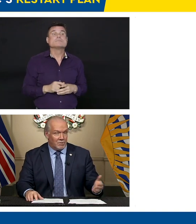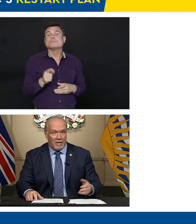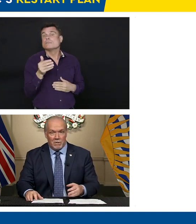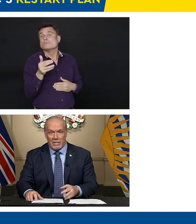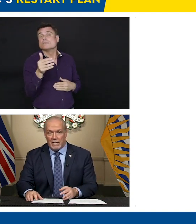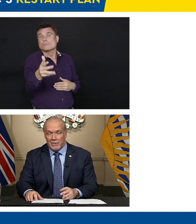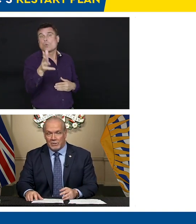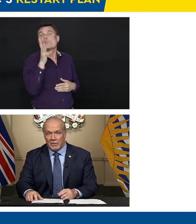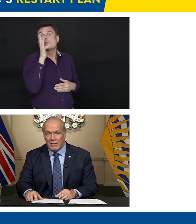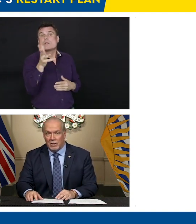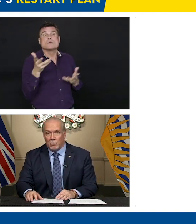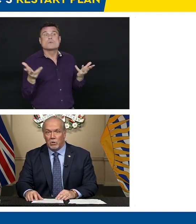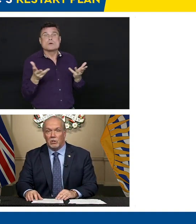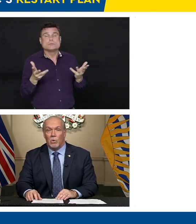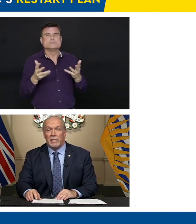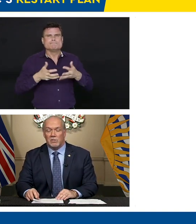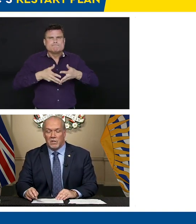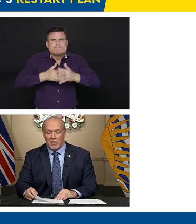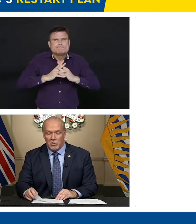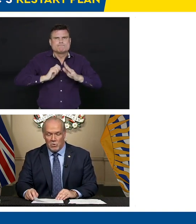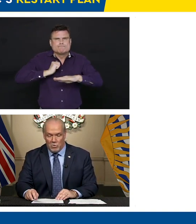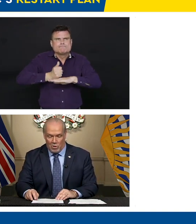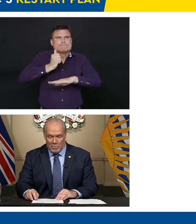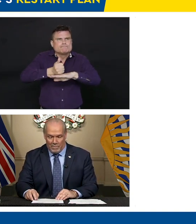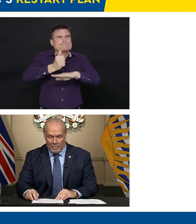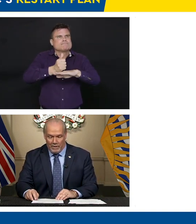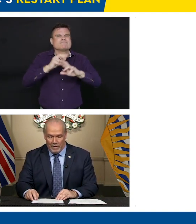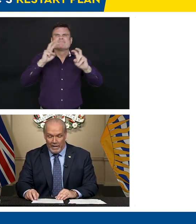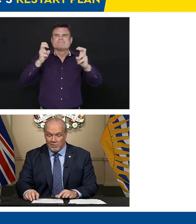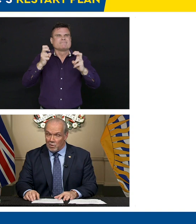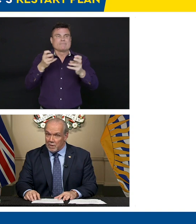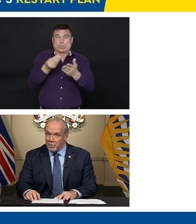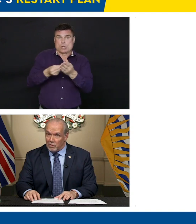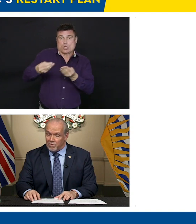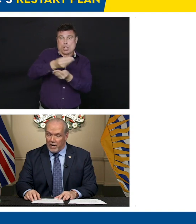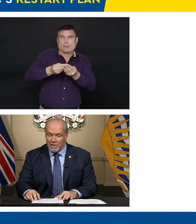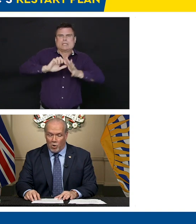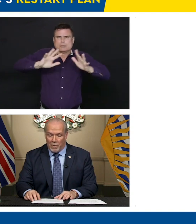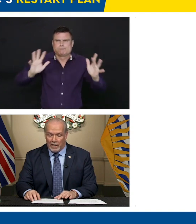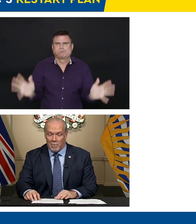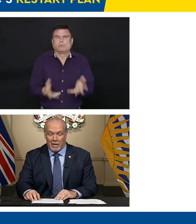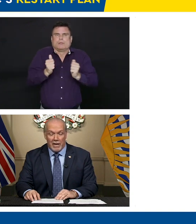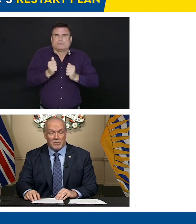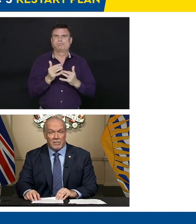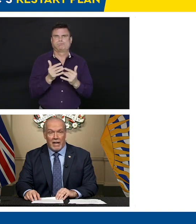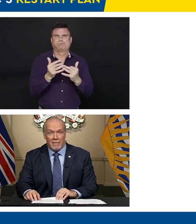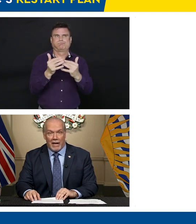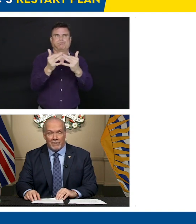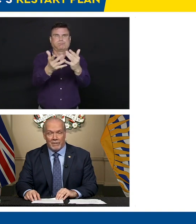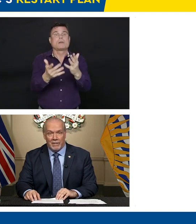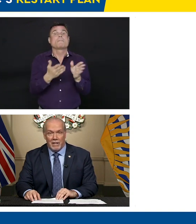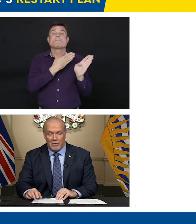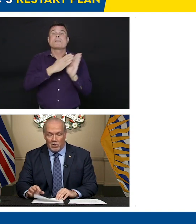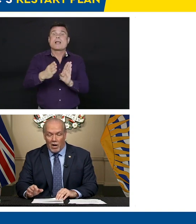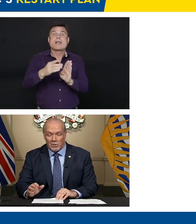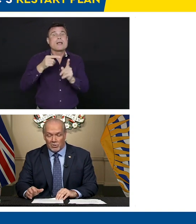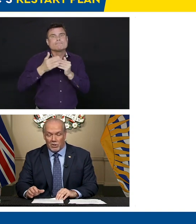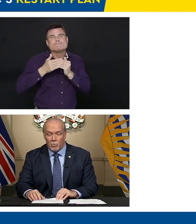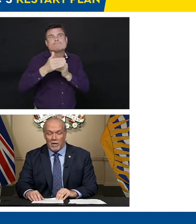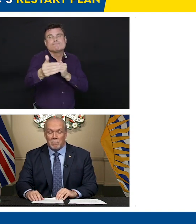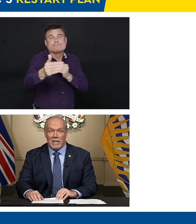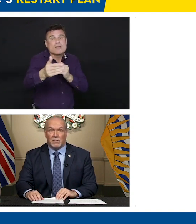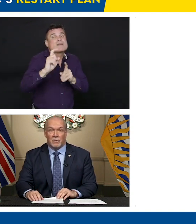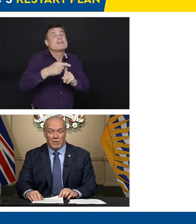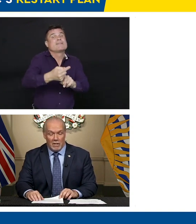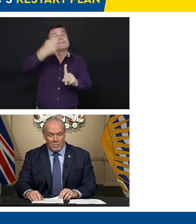said, and Dr. Henry and others, we're going to the new normal. And some people are afraid of opening up, and I understand that. They're not